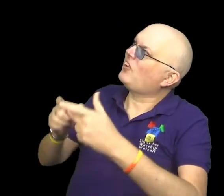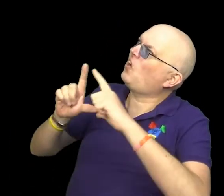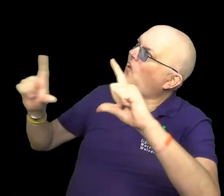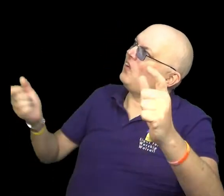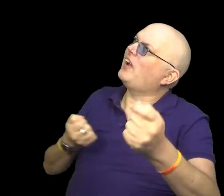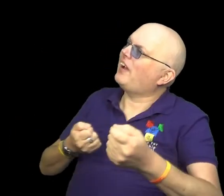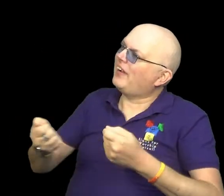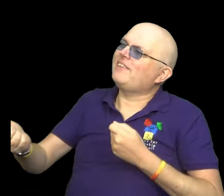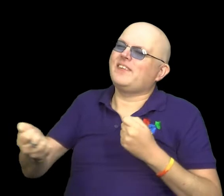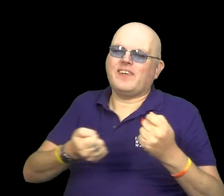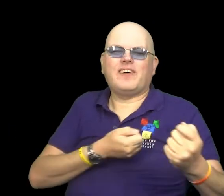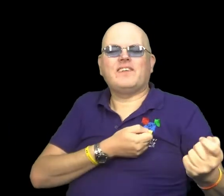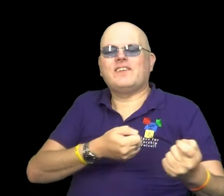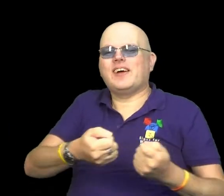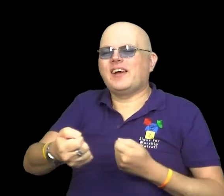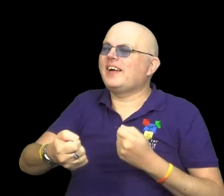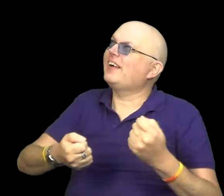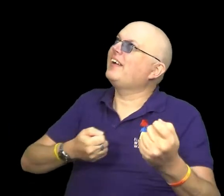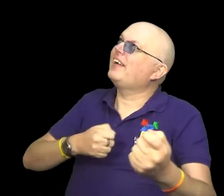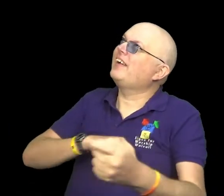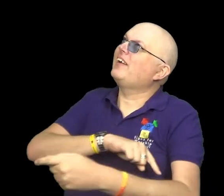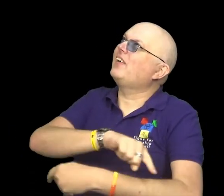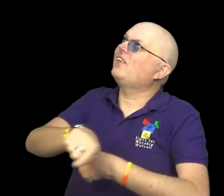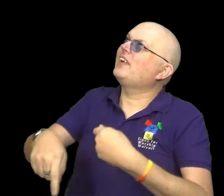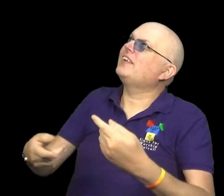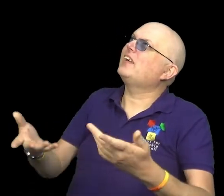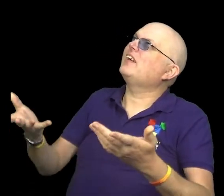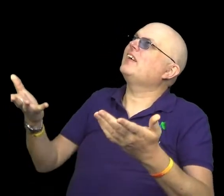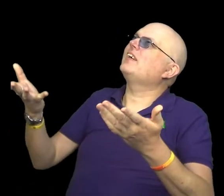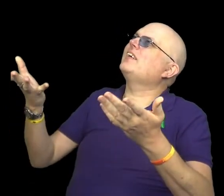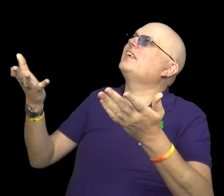way. Lord, have your way.